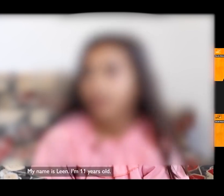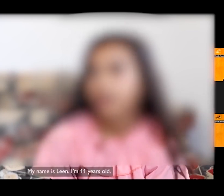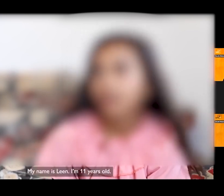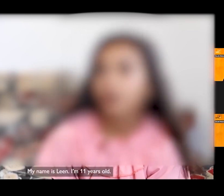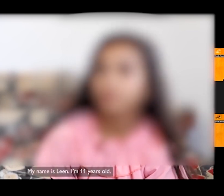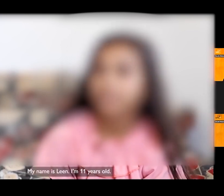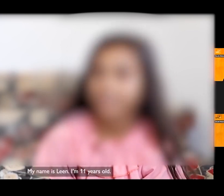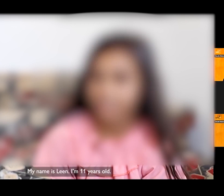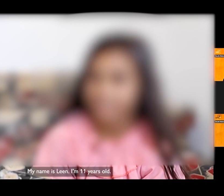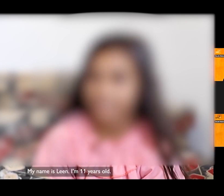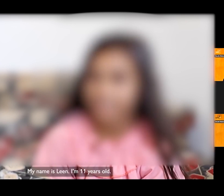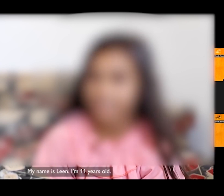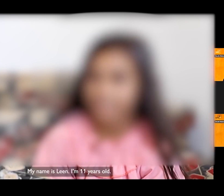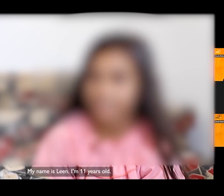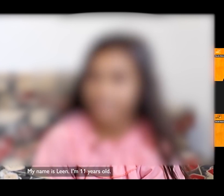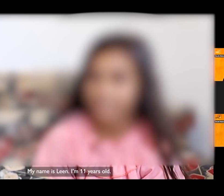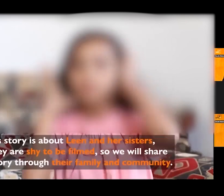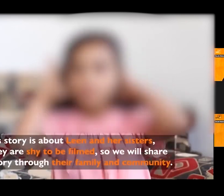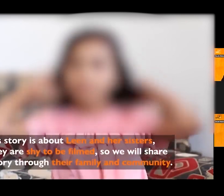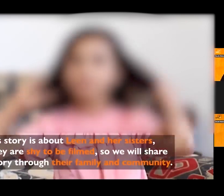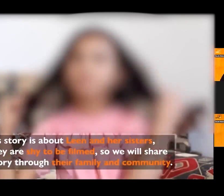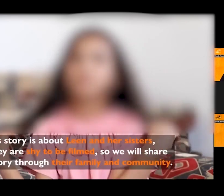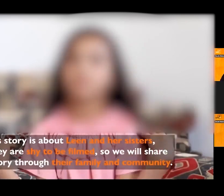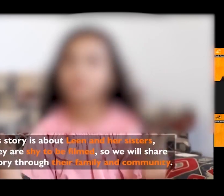is Lilian. I've been 10 years old.